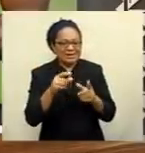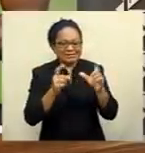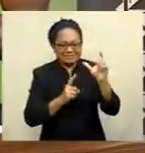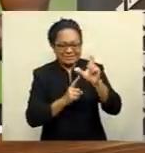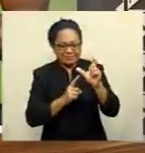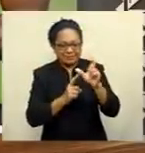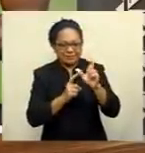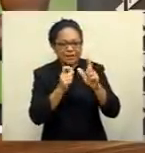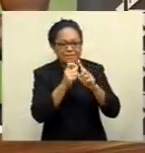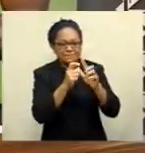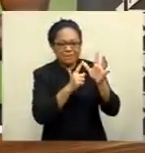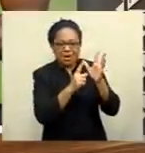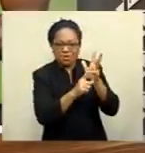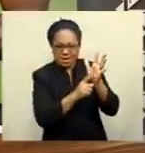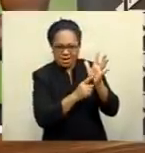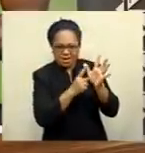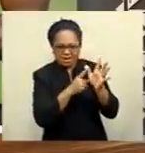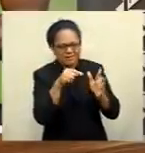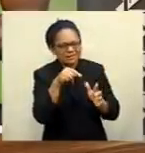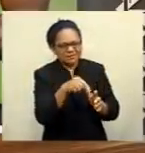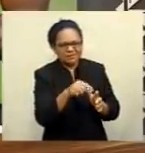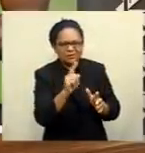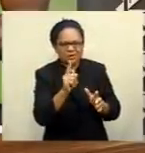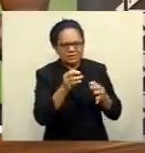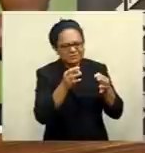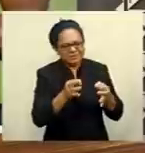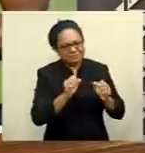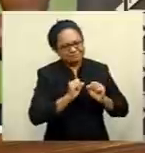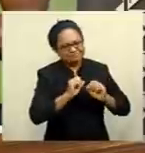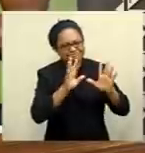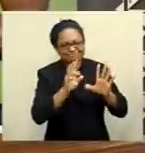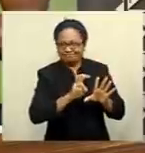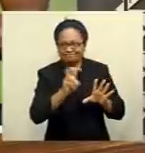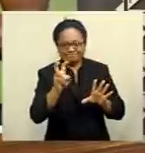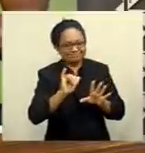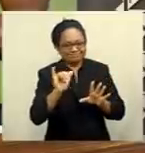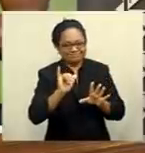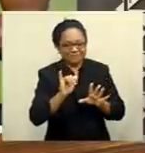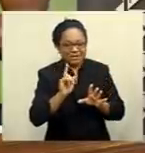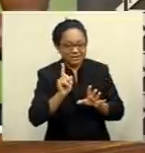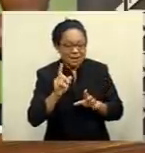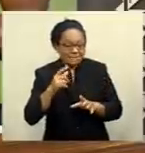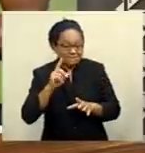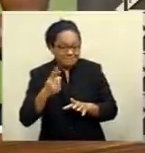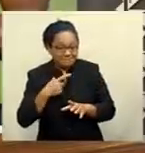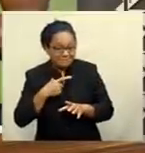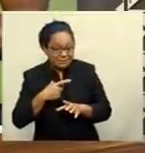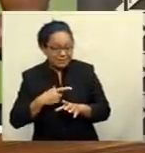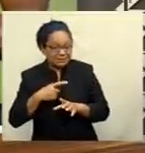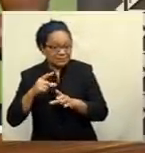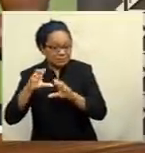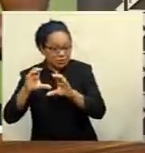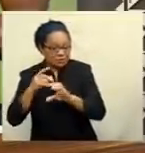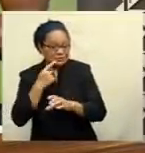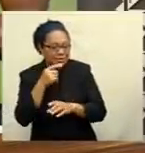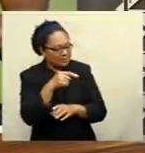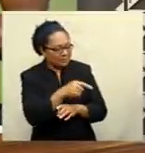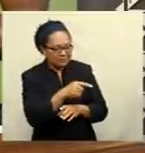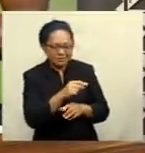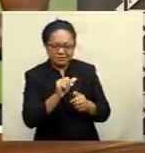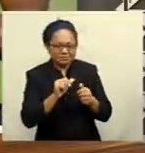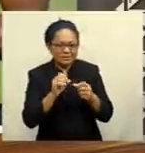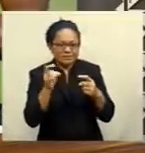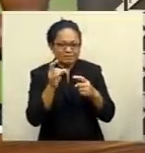Ranisi Nukula made a hard choice to give up his Olympic journey, but Beba says he was an important component in the team that was moulded for Tokyo.